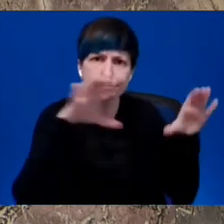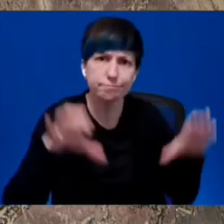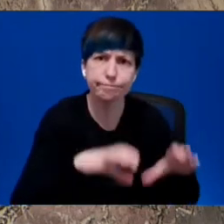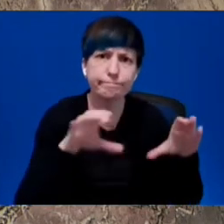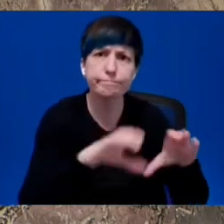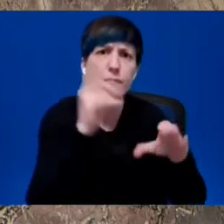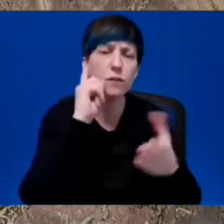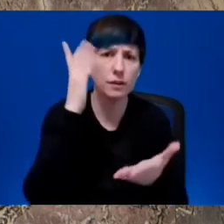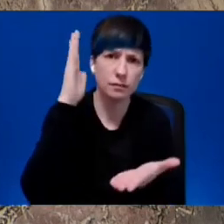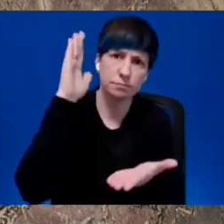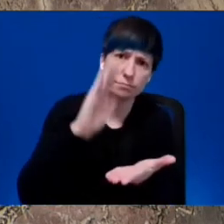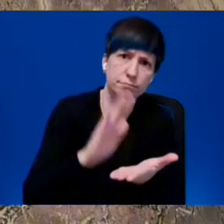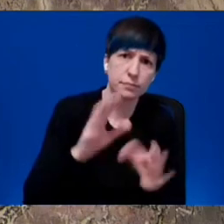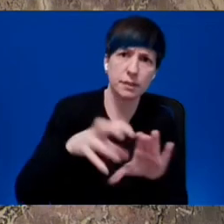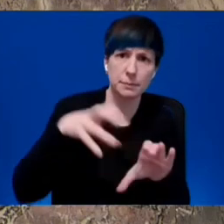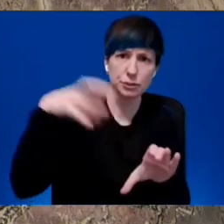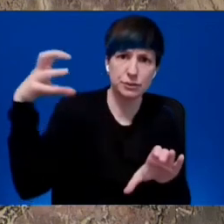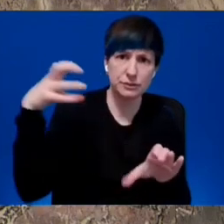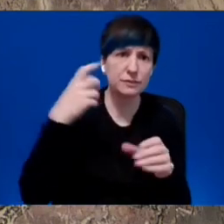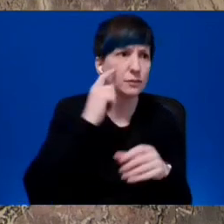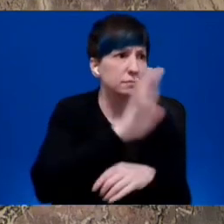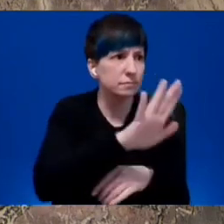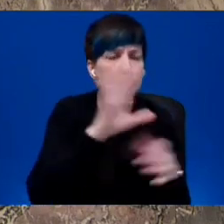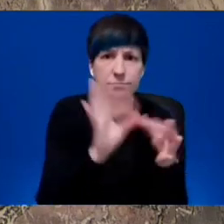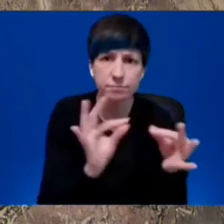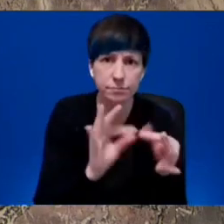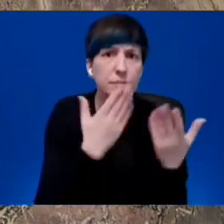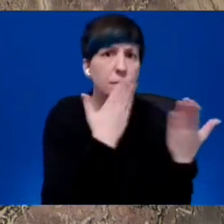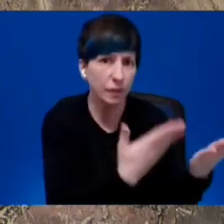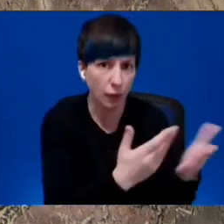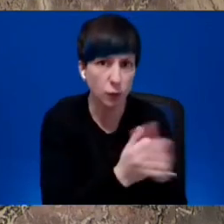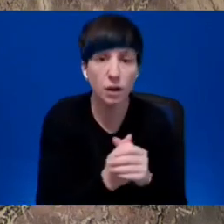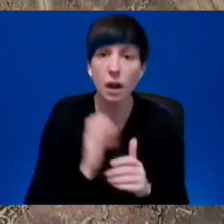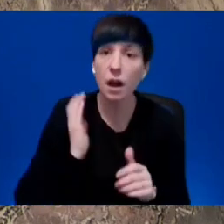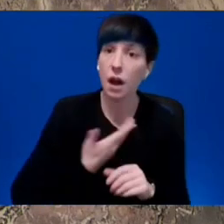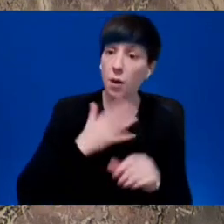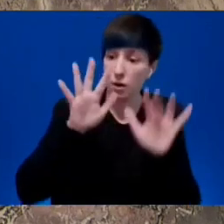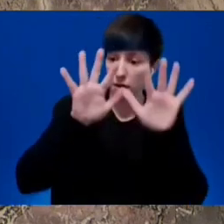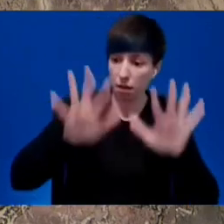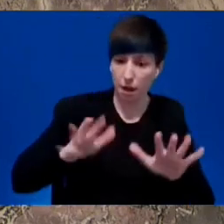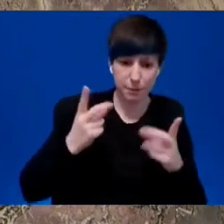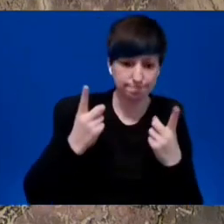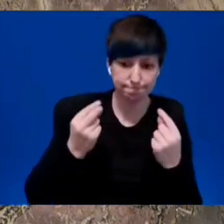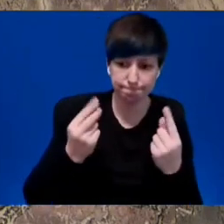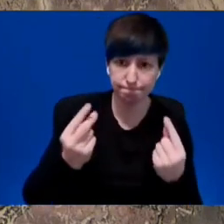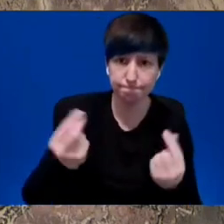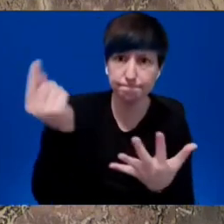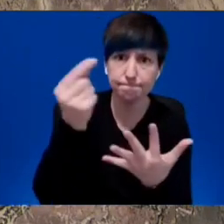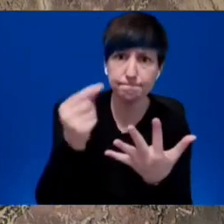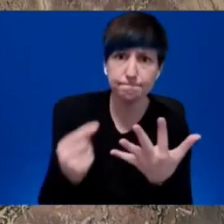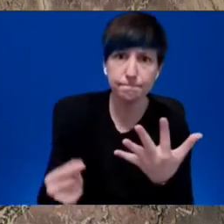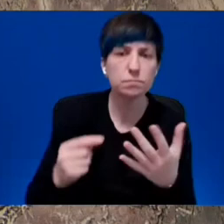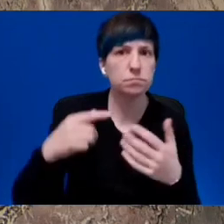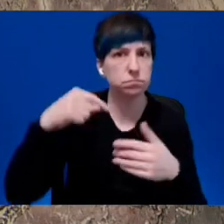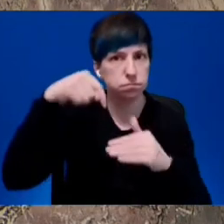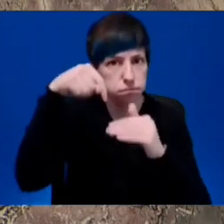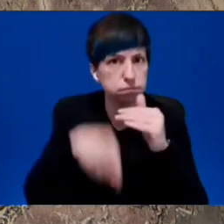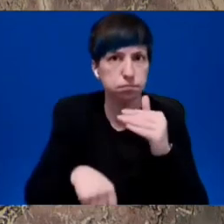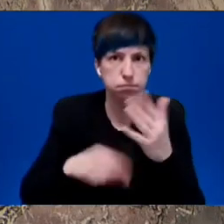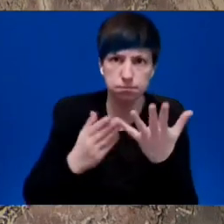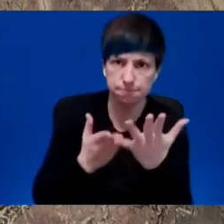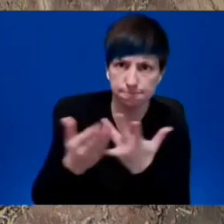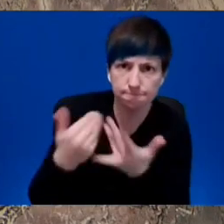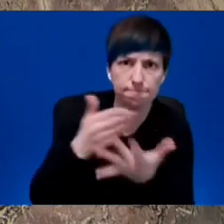that we have a robust climate plan. We're committed to implementing all of the various pathways in the plan, including